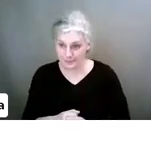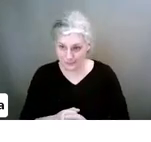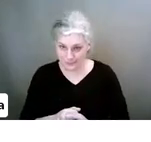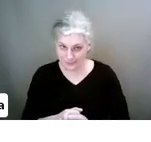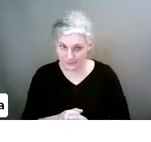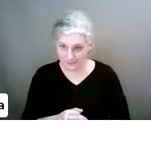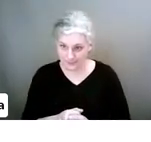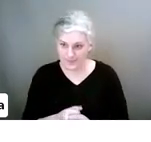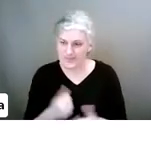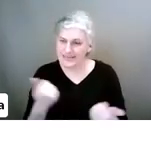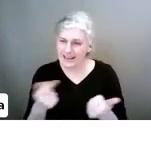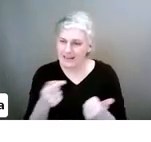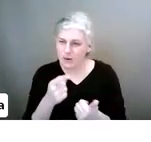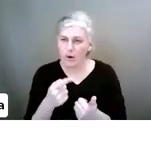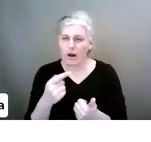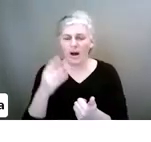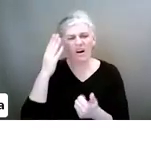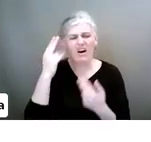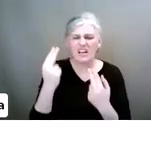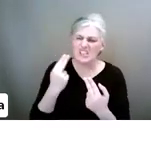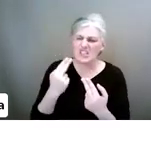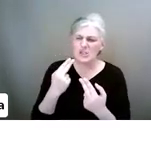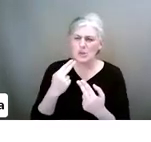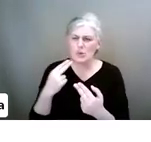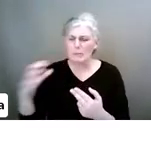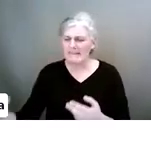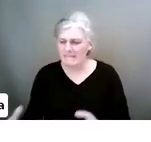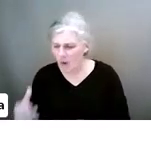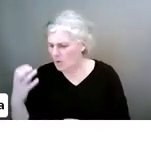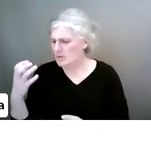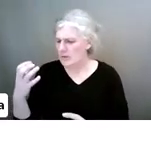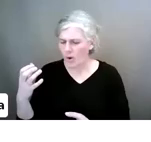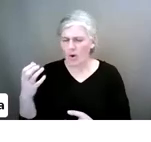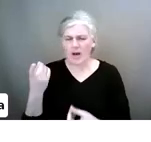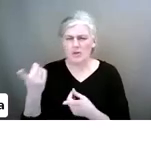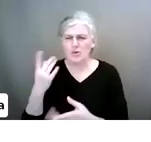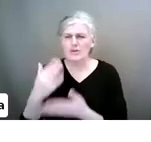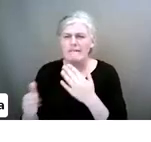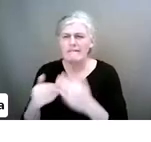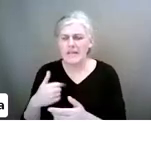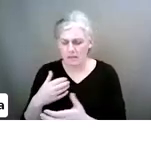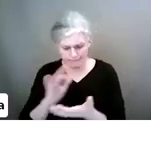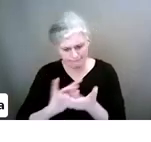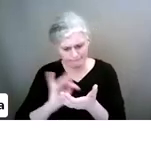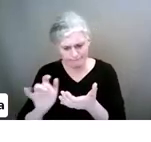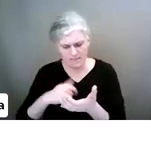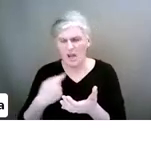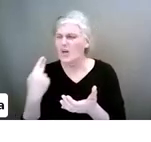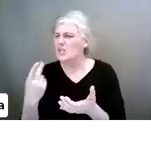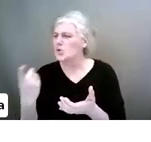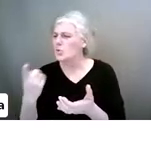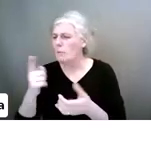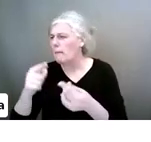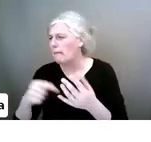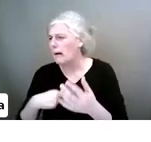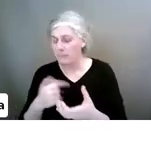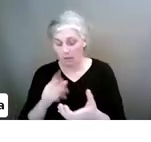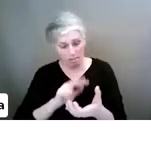Do you ever get, oh, I need to go to my phone to do something. And suddenly it's a half an hour later. Does that happen to anyone else? Okay?